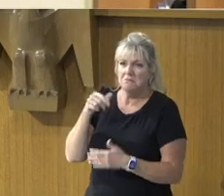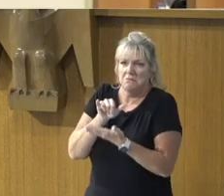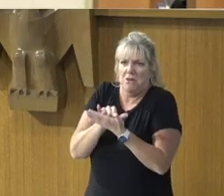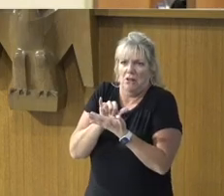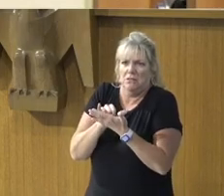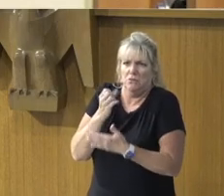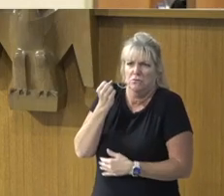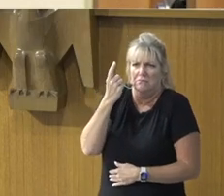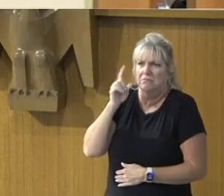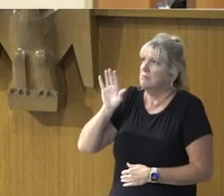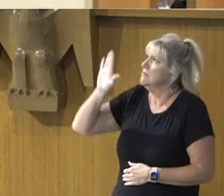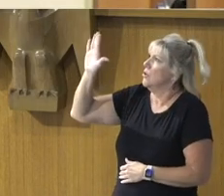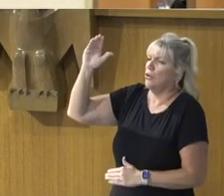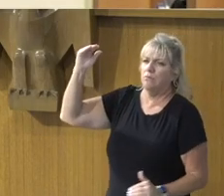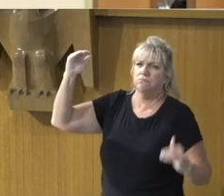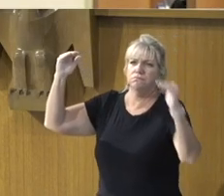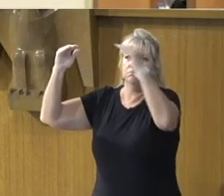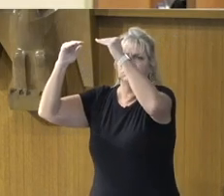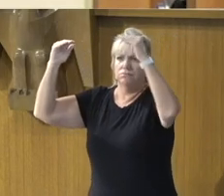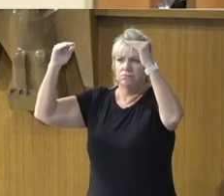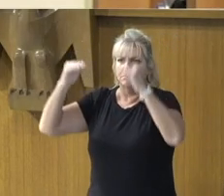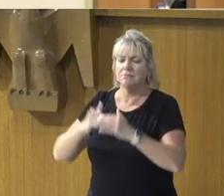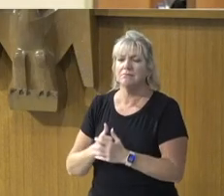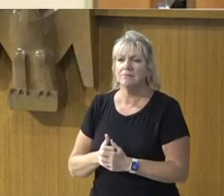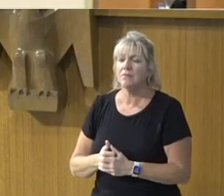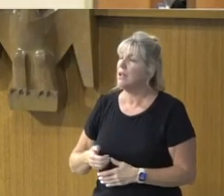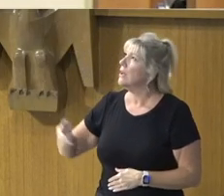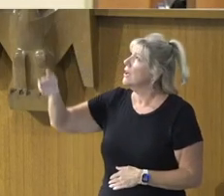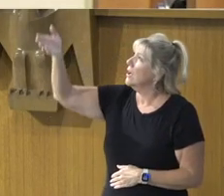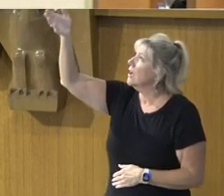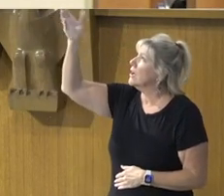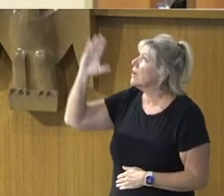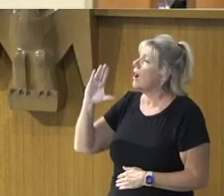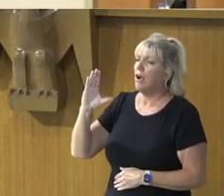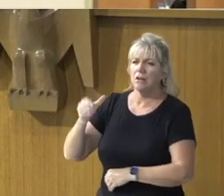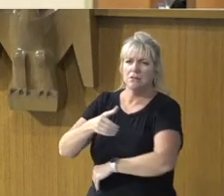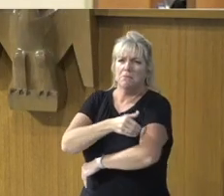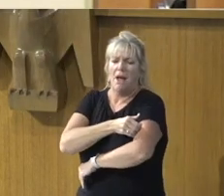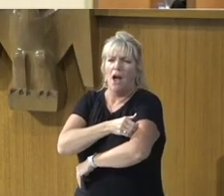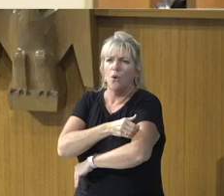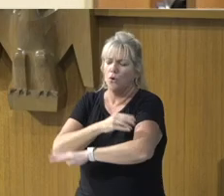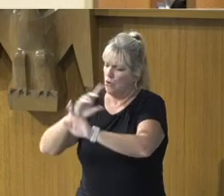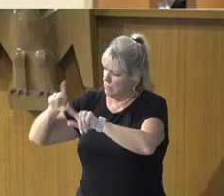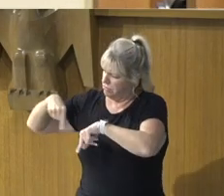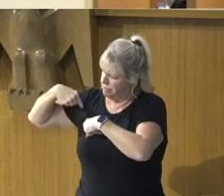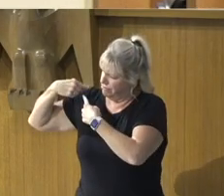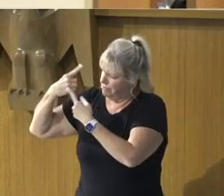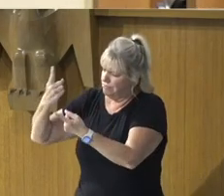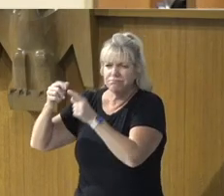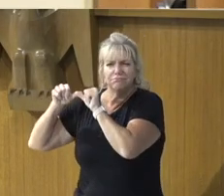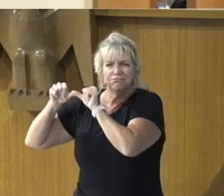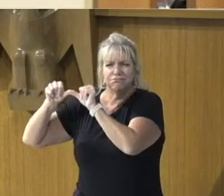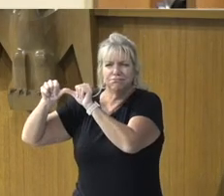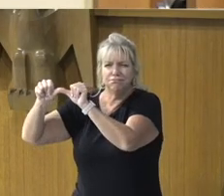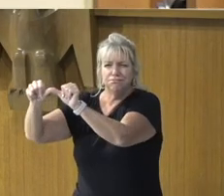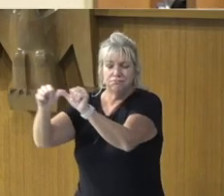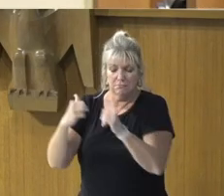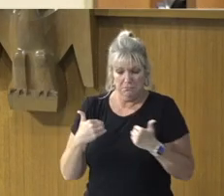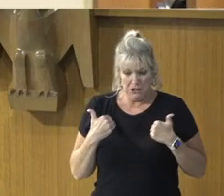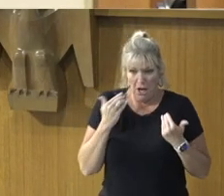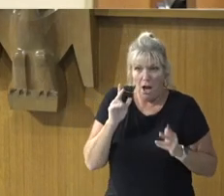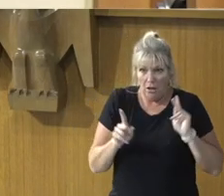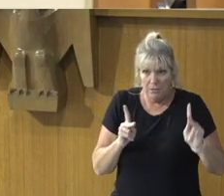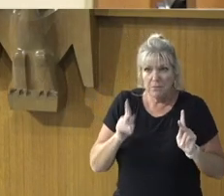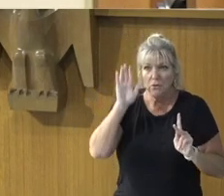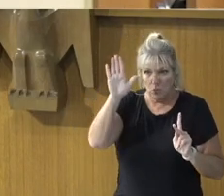God gives power to the faint and to the strengthens the powerless always. Even youths shall faint and be weary. And the